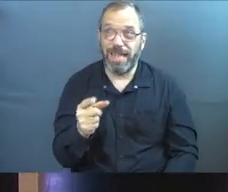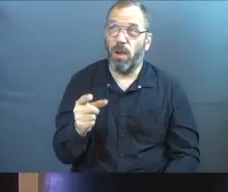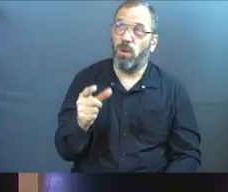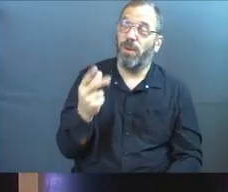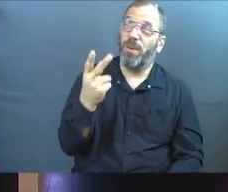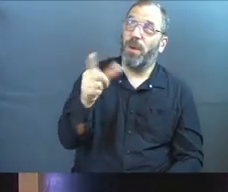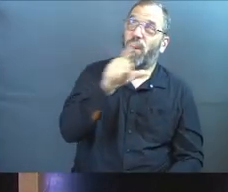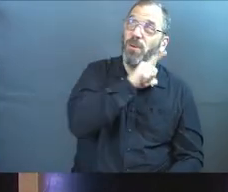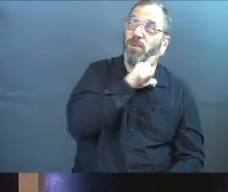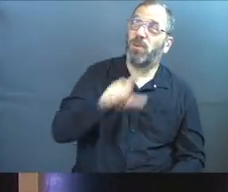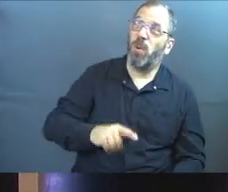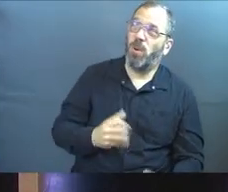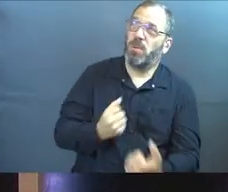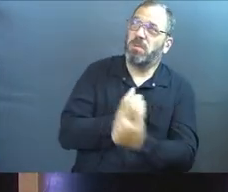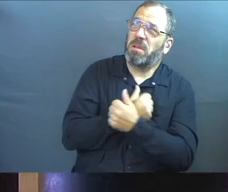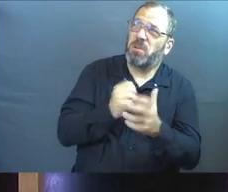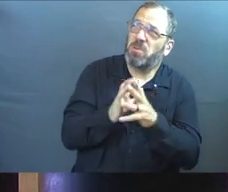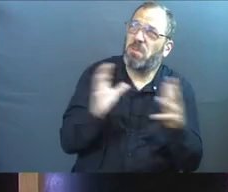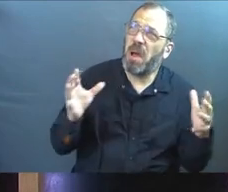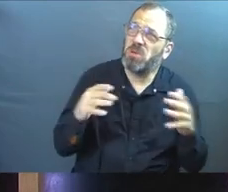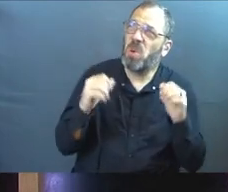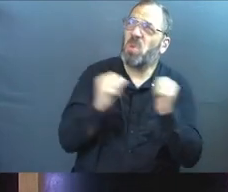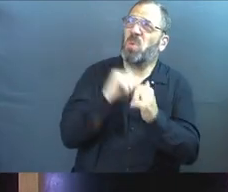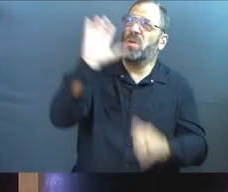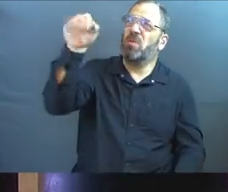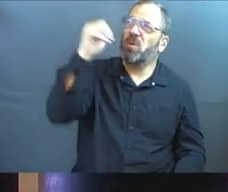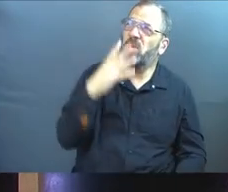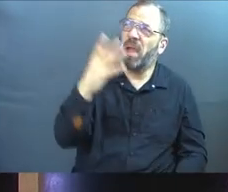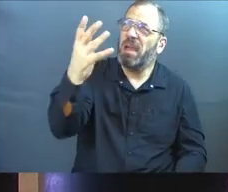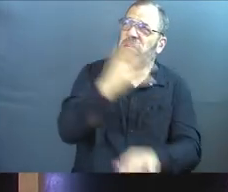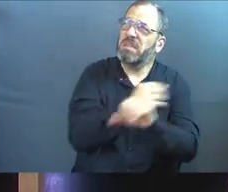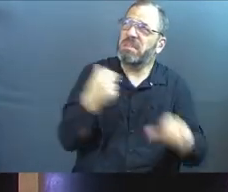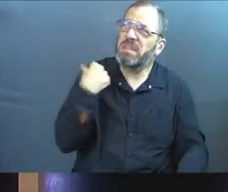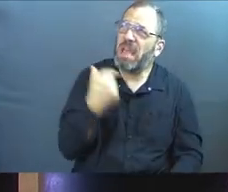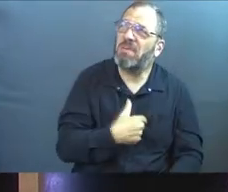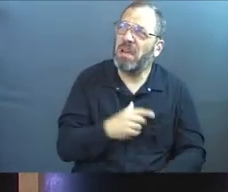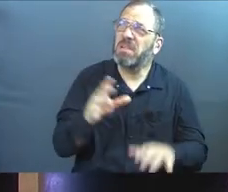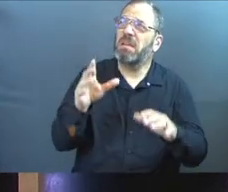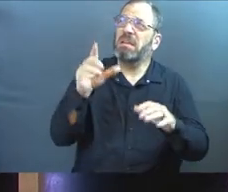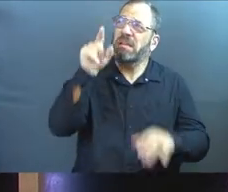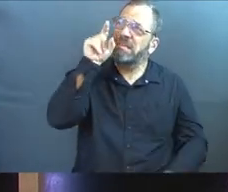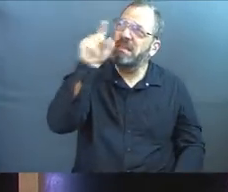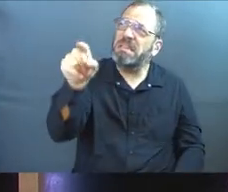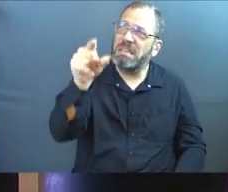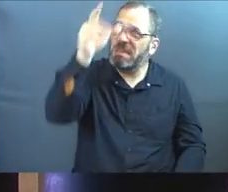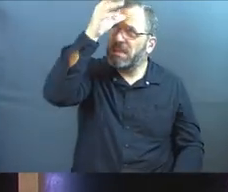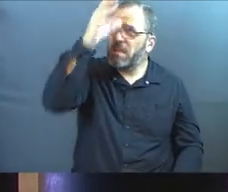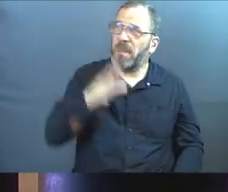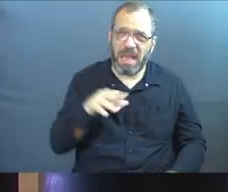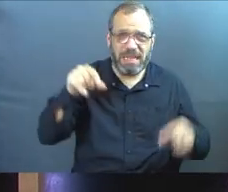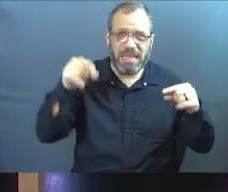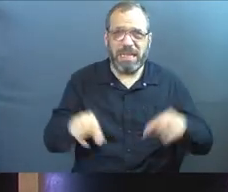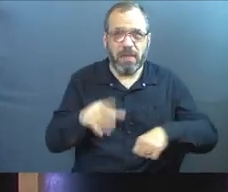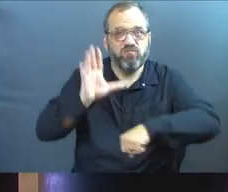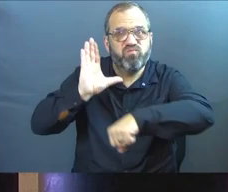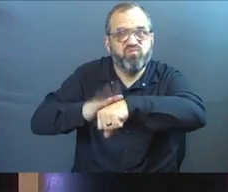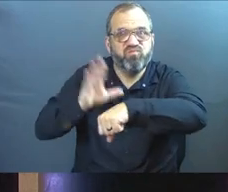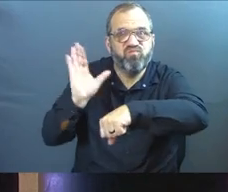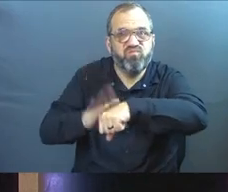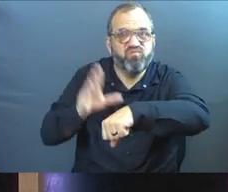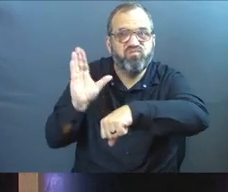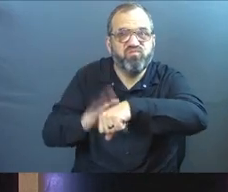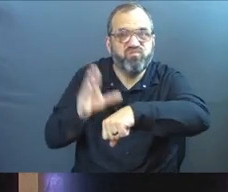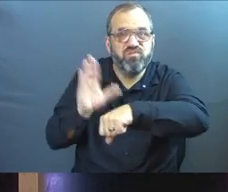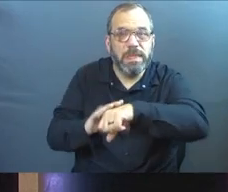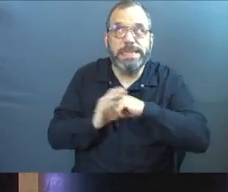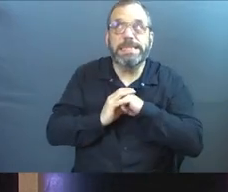glory, who, who loved us so much with his amazing grace and came to rescue us on the cross and he's the guy in the room that's warning us about this,